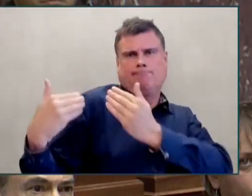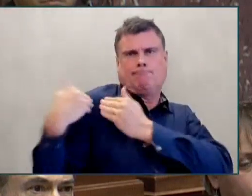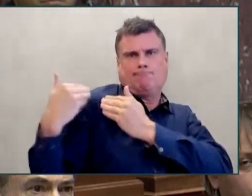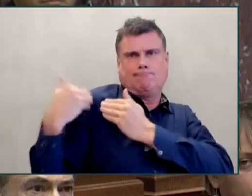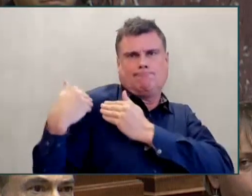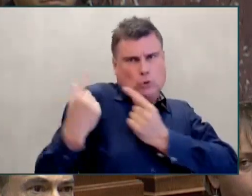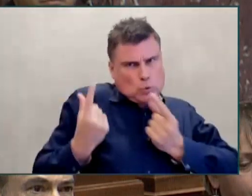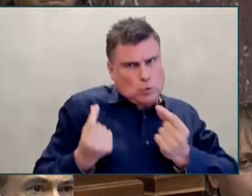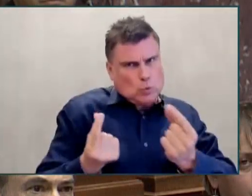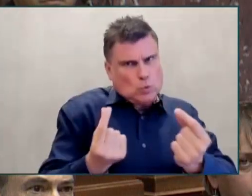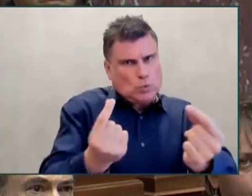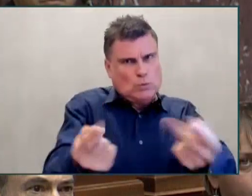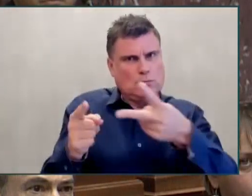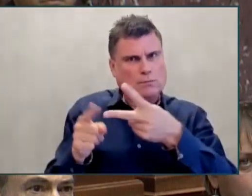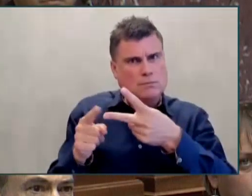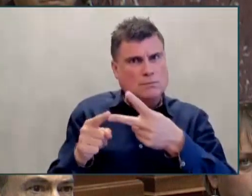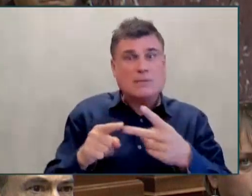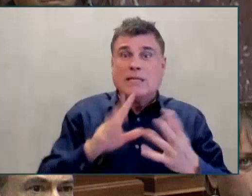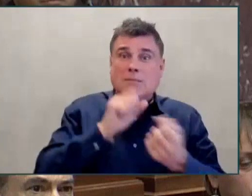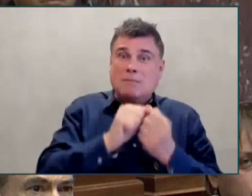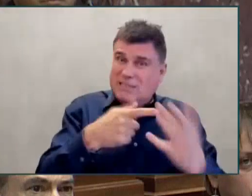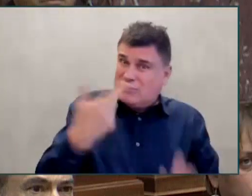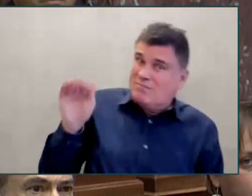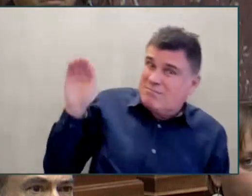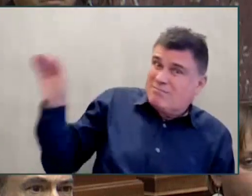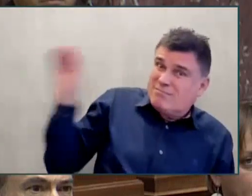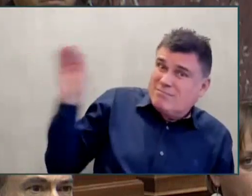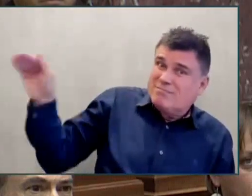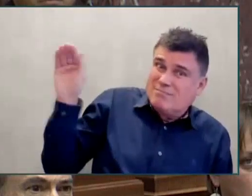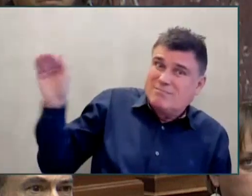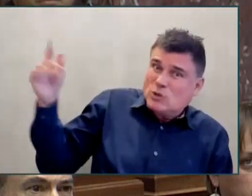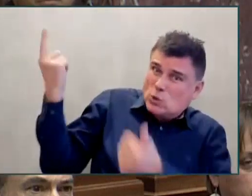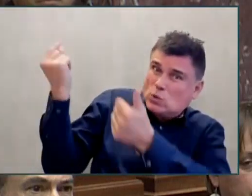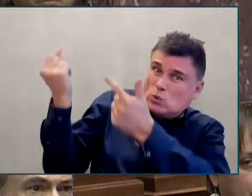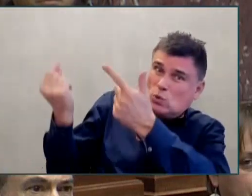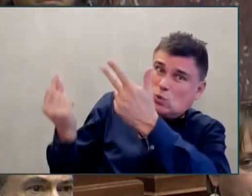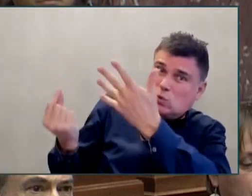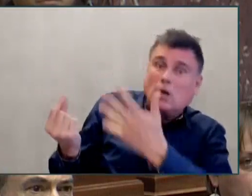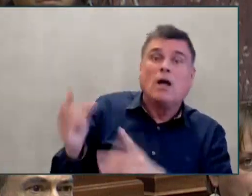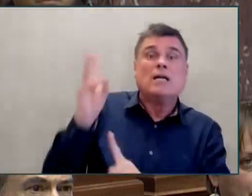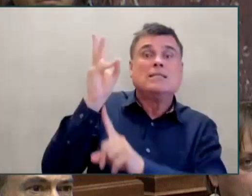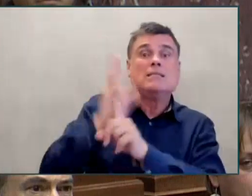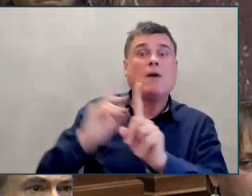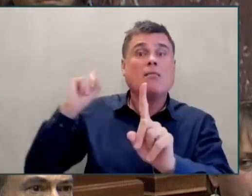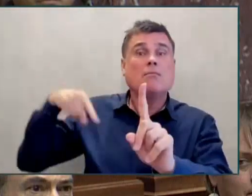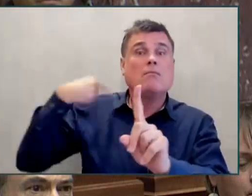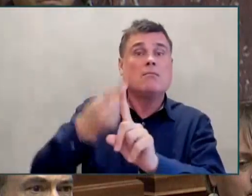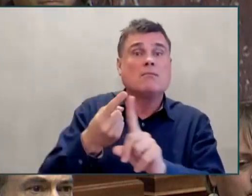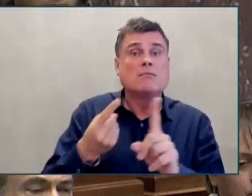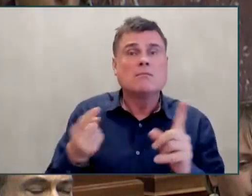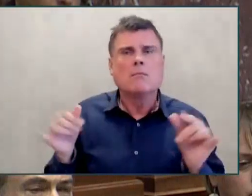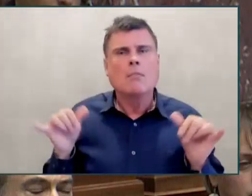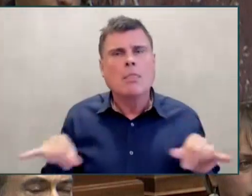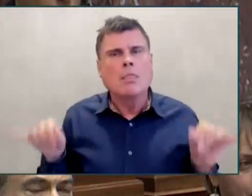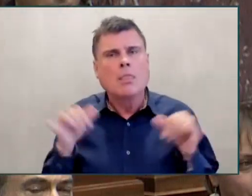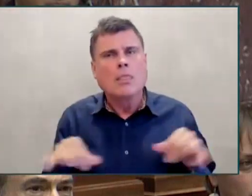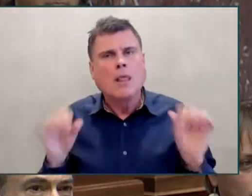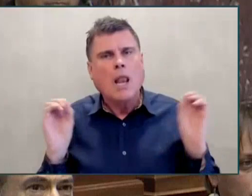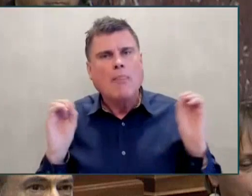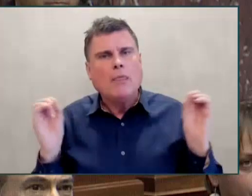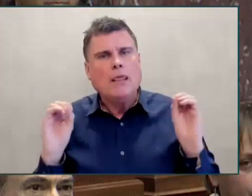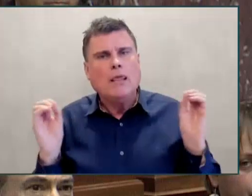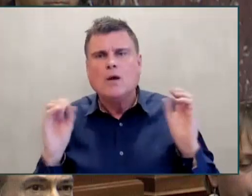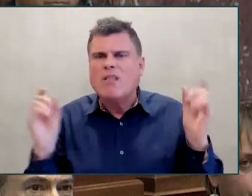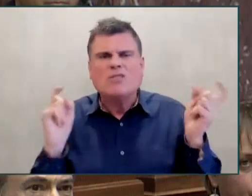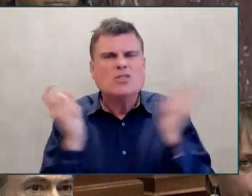here we are doing the same thing over and over again and somehow expecting different results. So my question, Honourable Speaker,